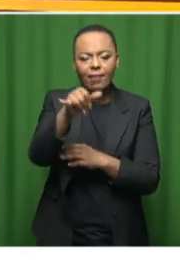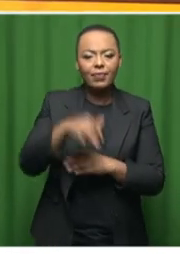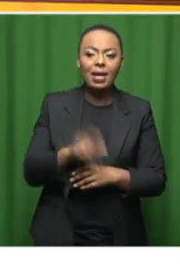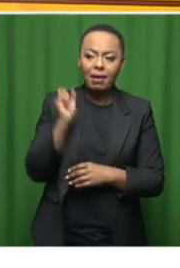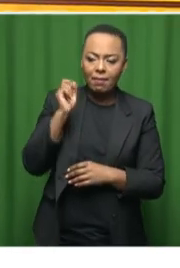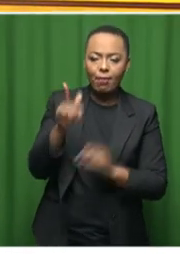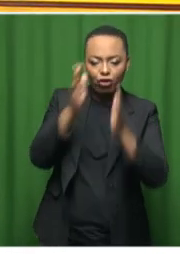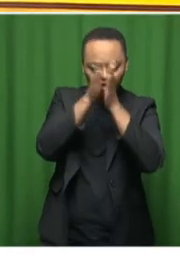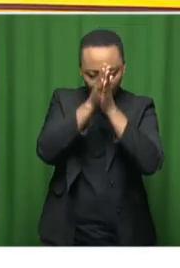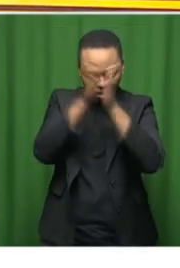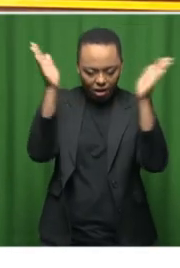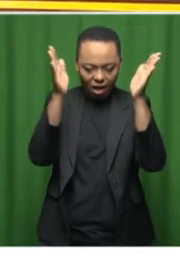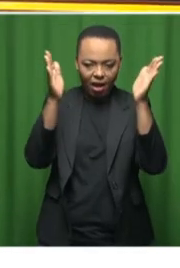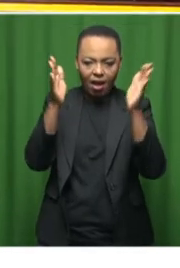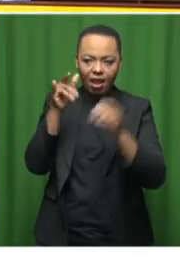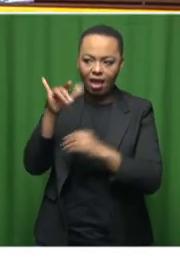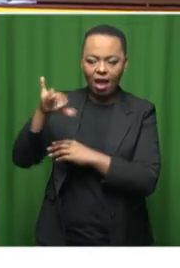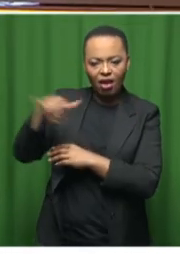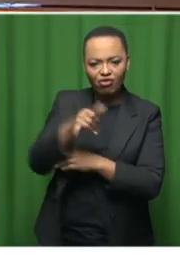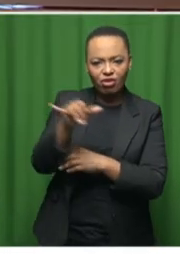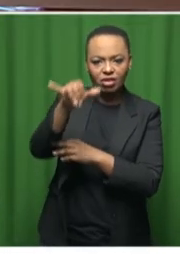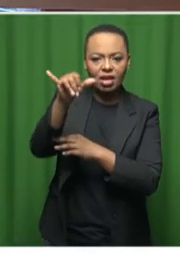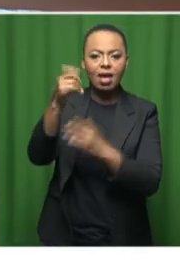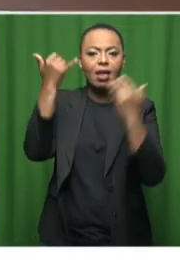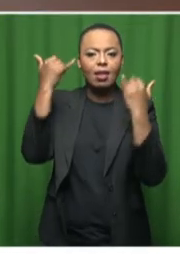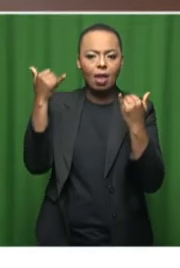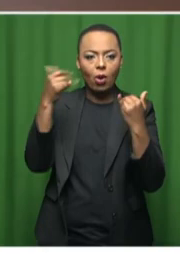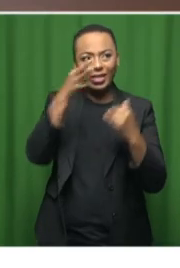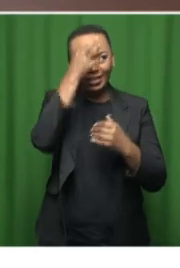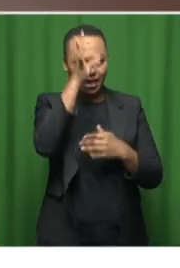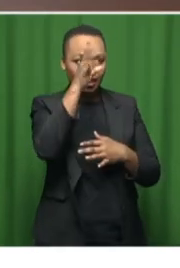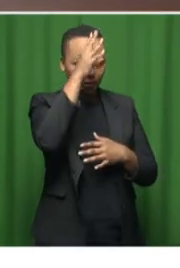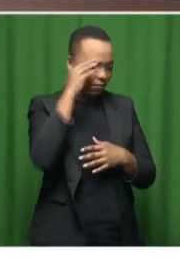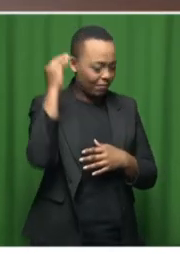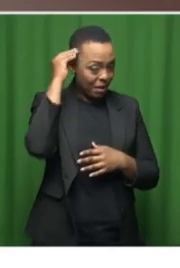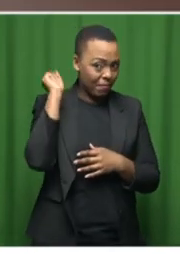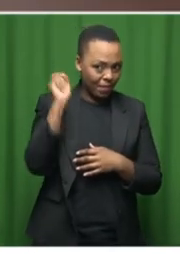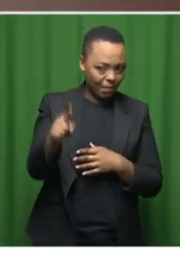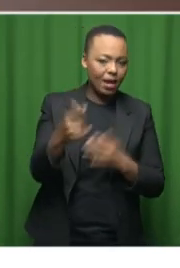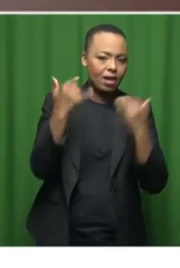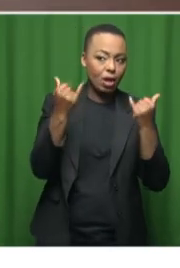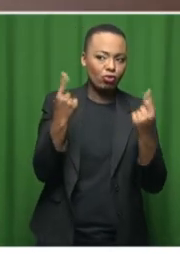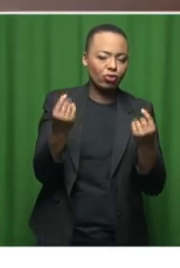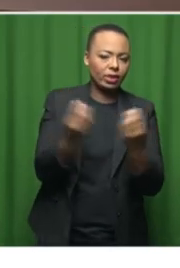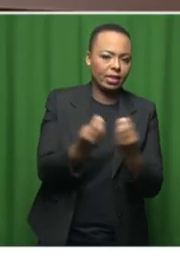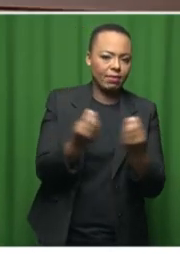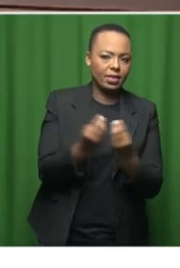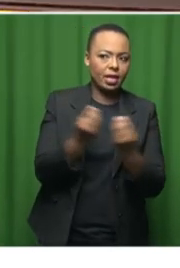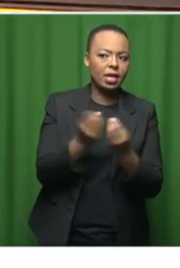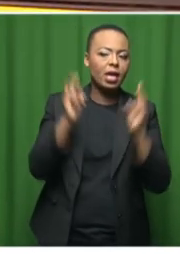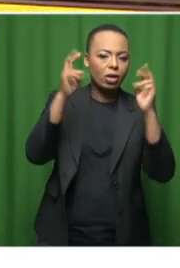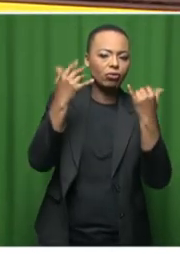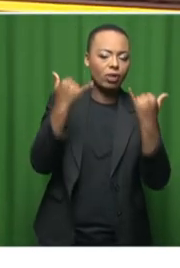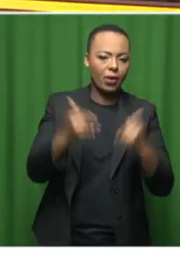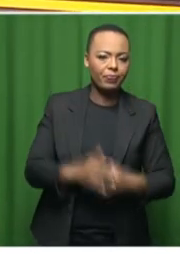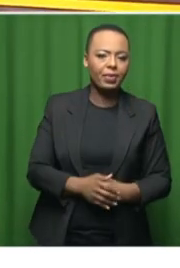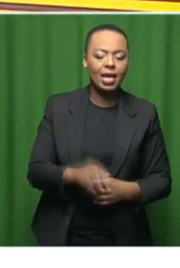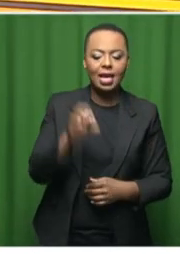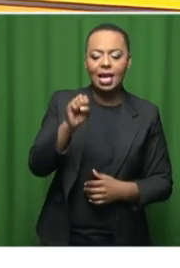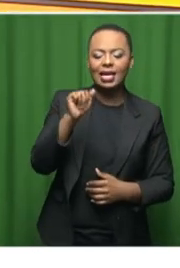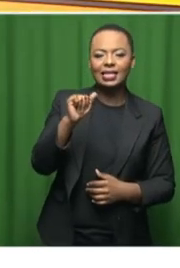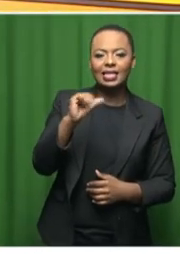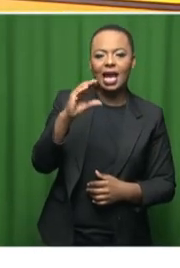which actually is recognized by the state itself. And we're doing something about it. And Saka put a